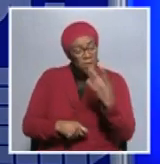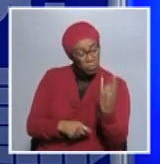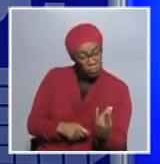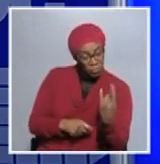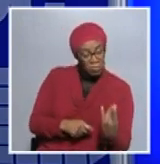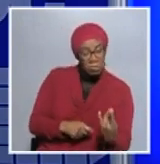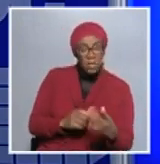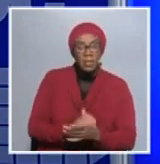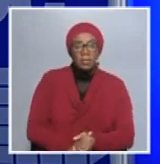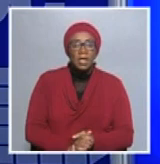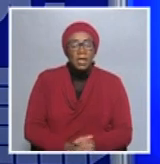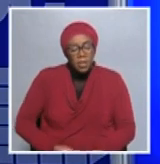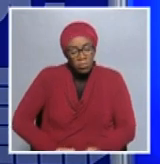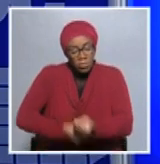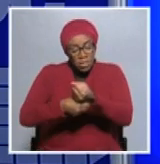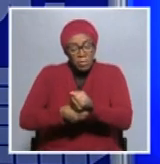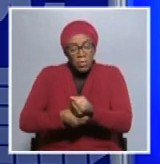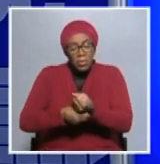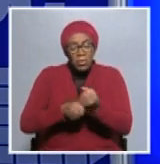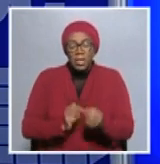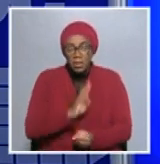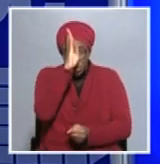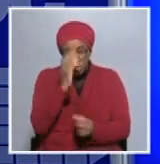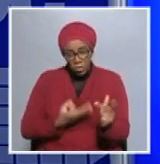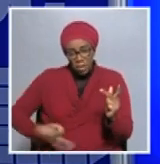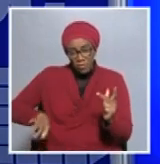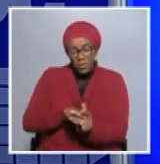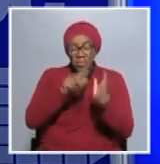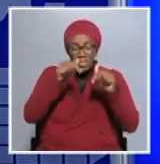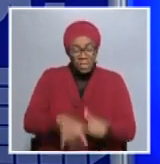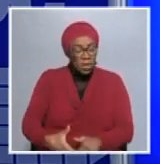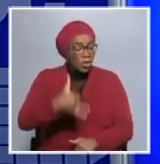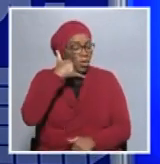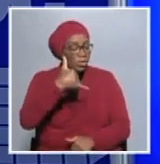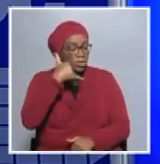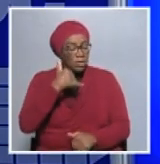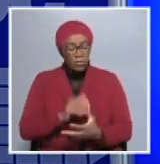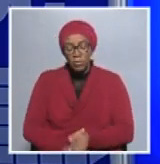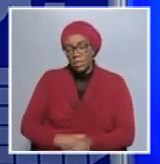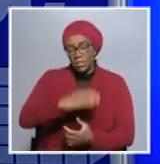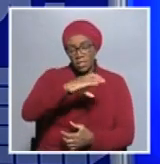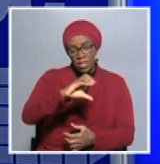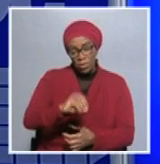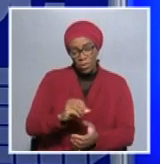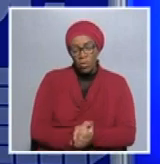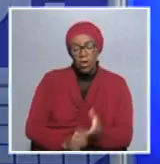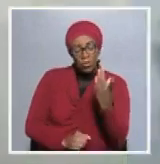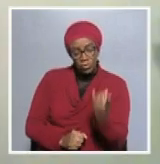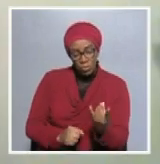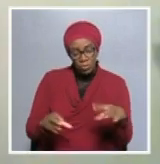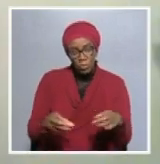farmers, we're joined by MeatCore's CEO, Mwilima Mushokabanji. Very good evening to you, Mwilima, and thank you so much for joining us.